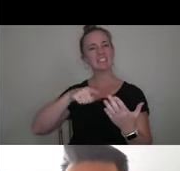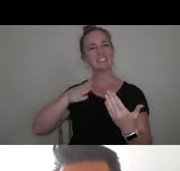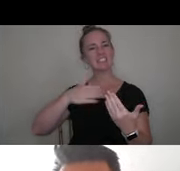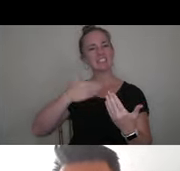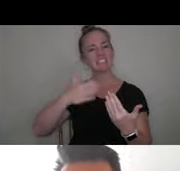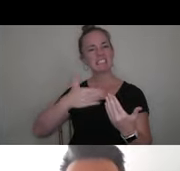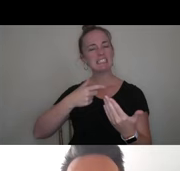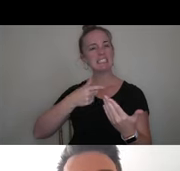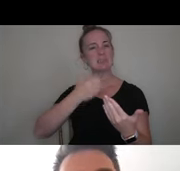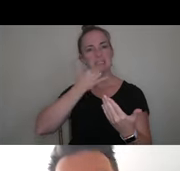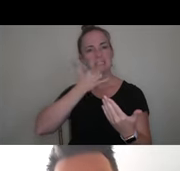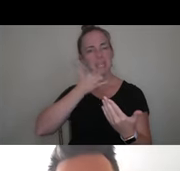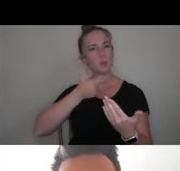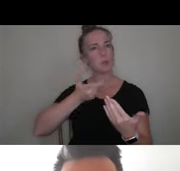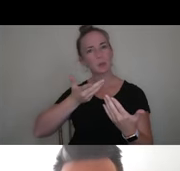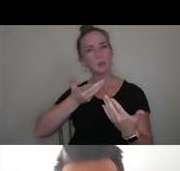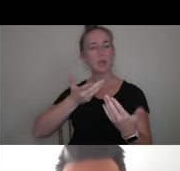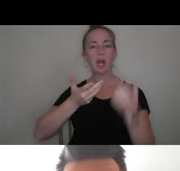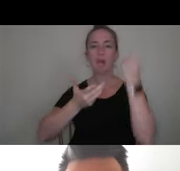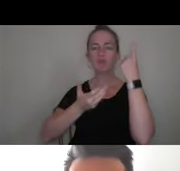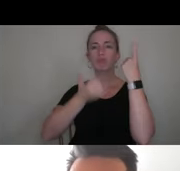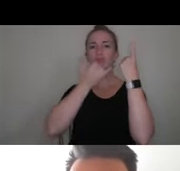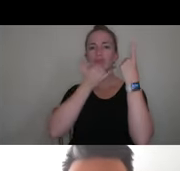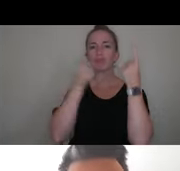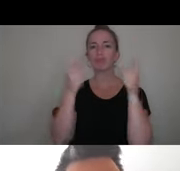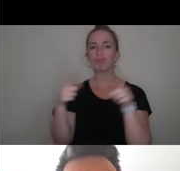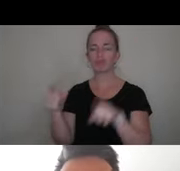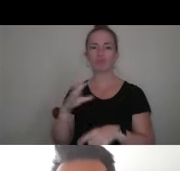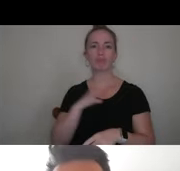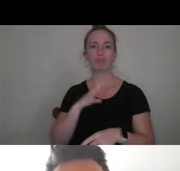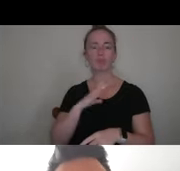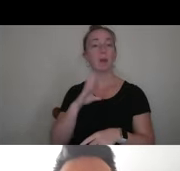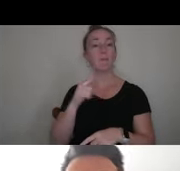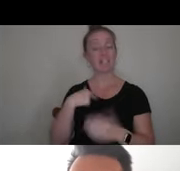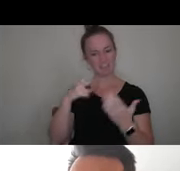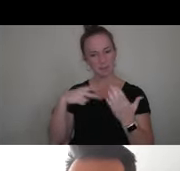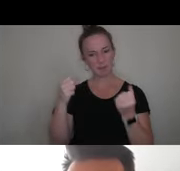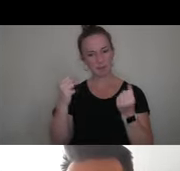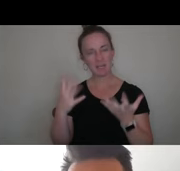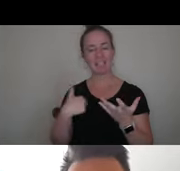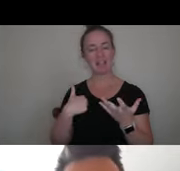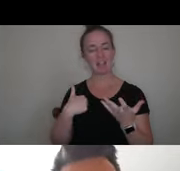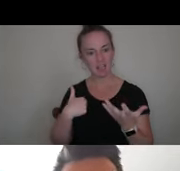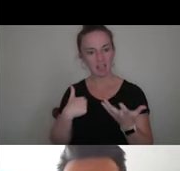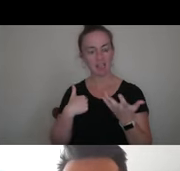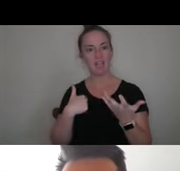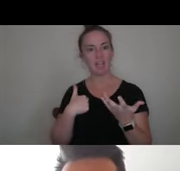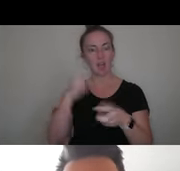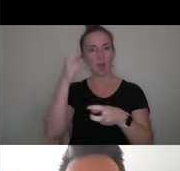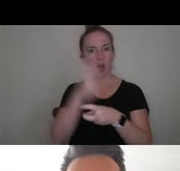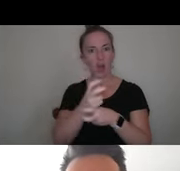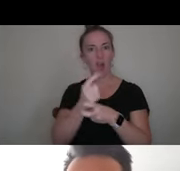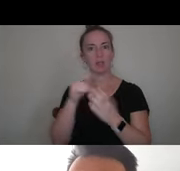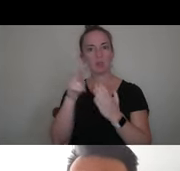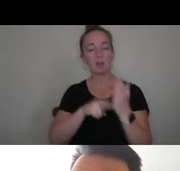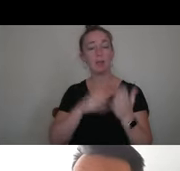correctable mistakes. And we get it. Mistakes happen. That's A-OK. You might even recycle an essay and just change the name of the